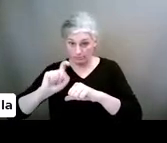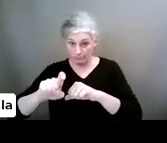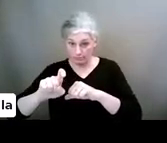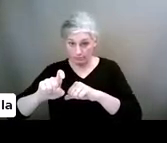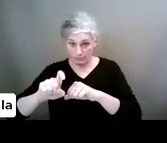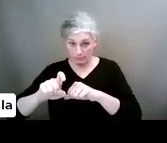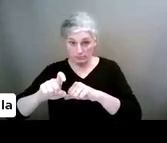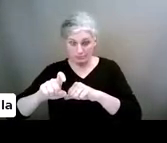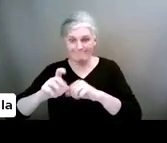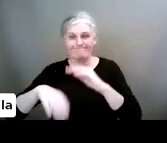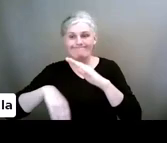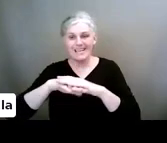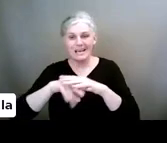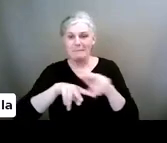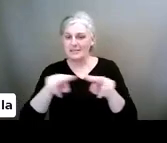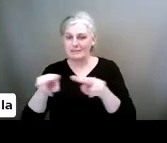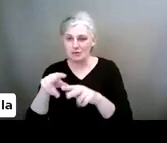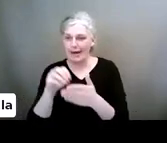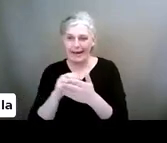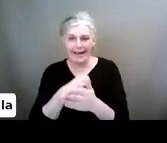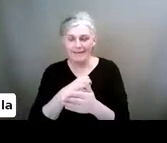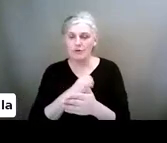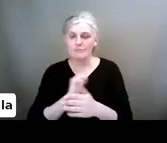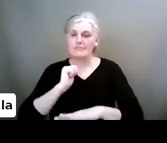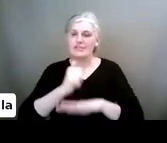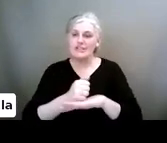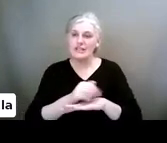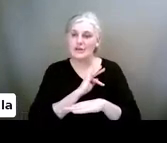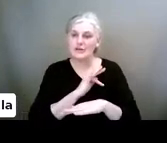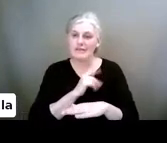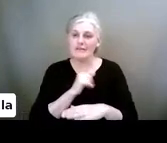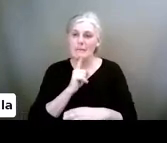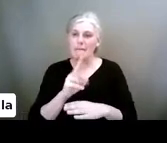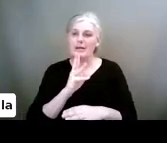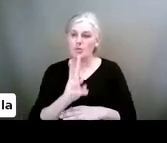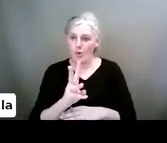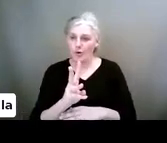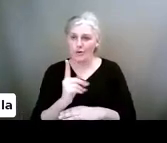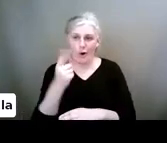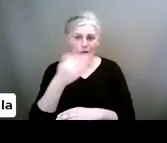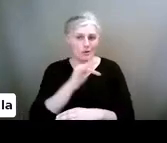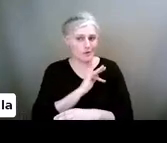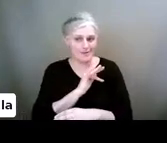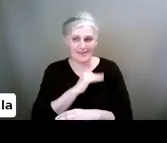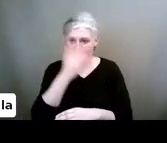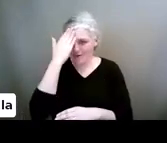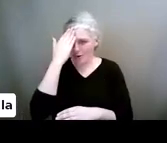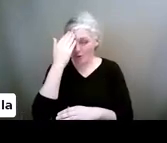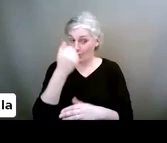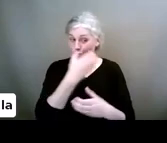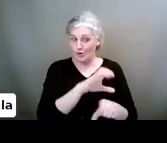It limits videos. And you have to set a passcode so that only you know when your child doesn't on their device.